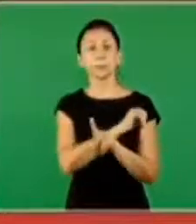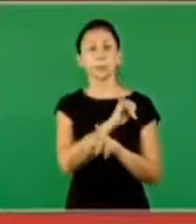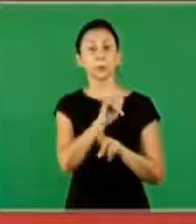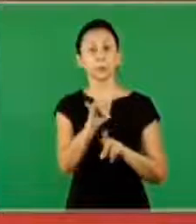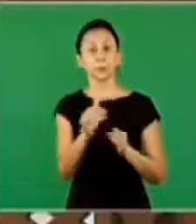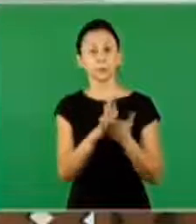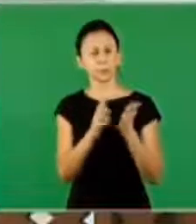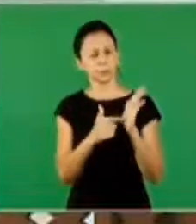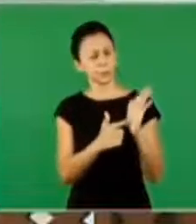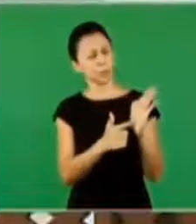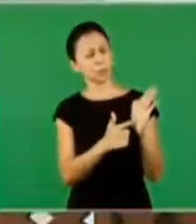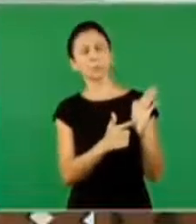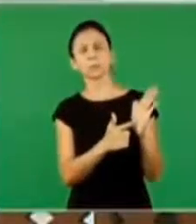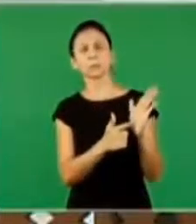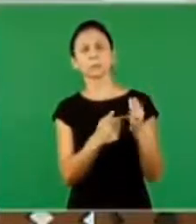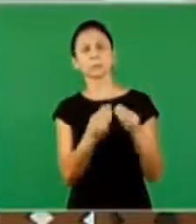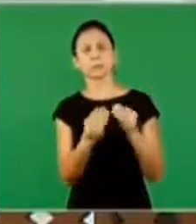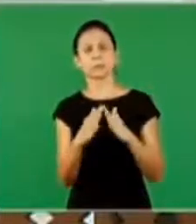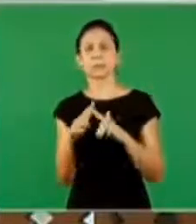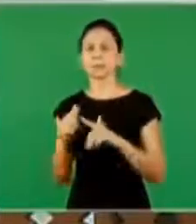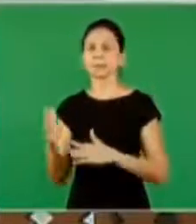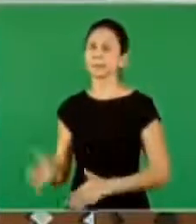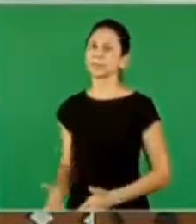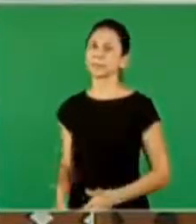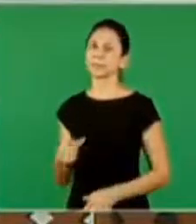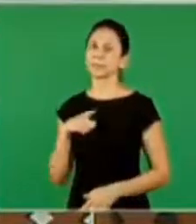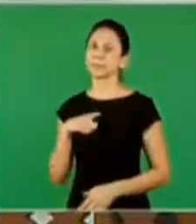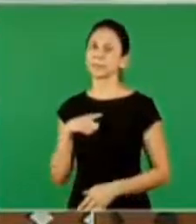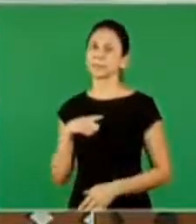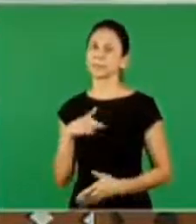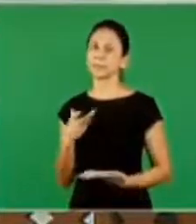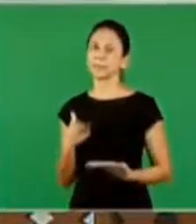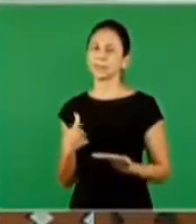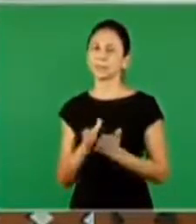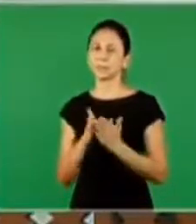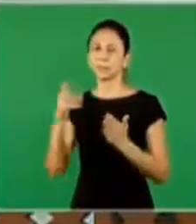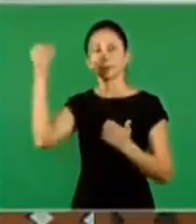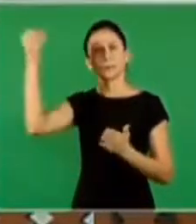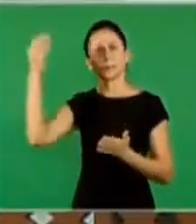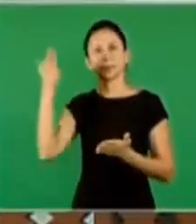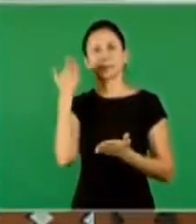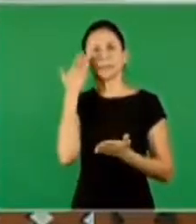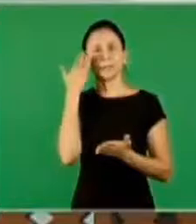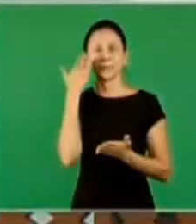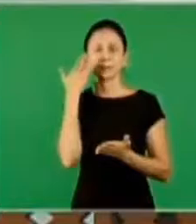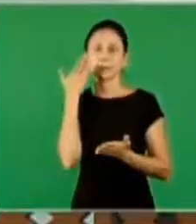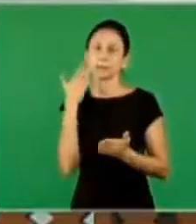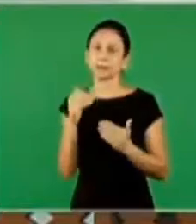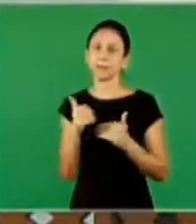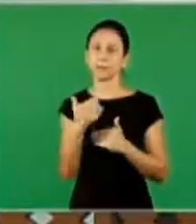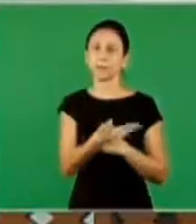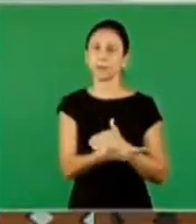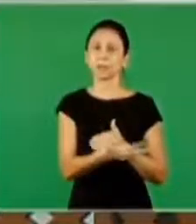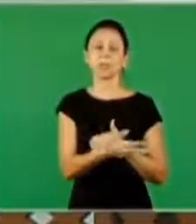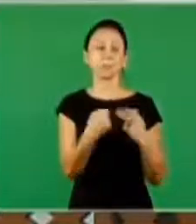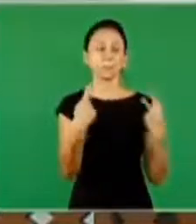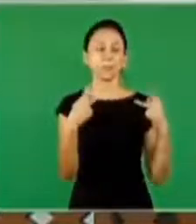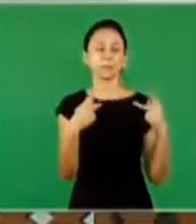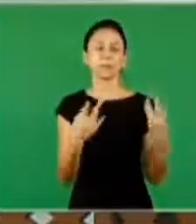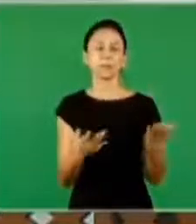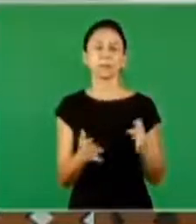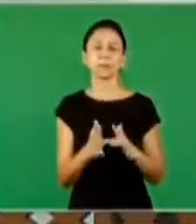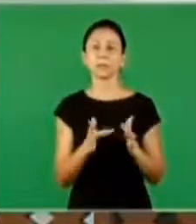the prophetic time which is in the word is the faithful church which has this doctrine